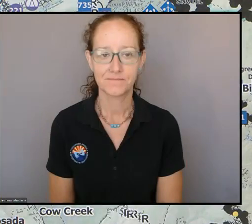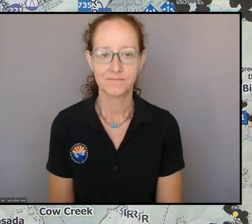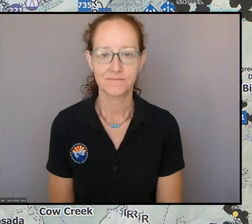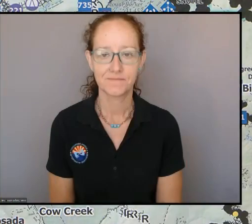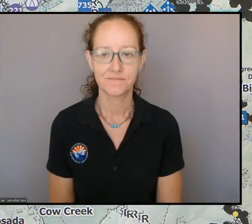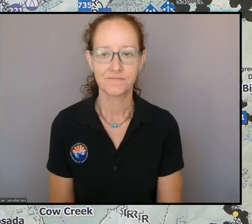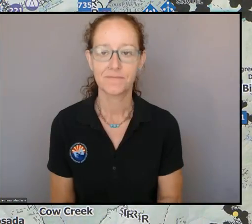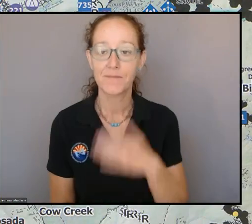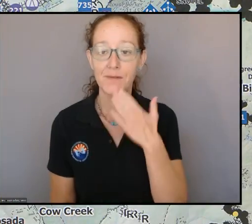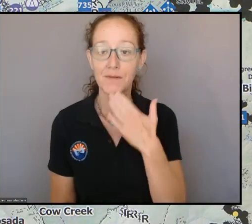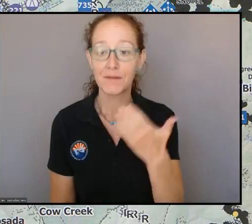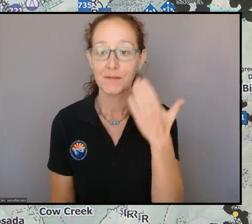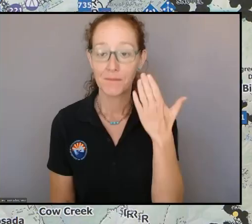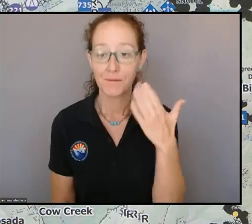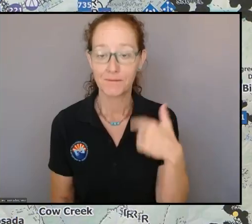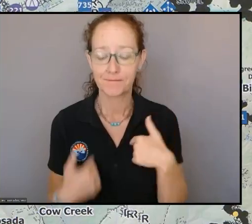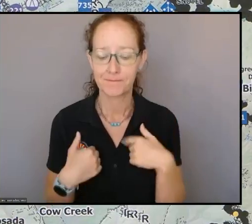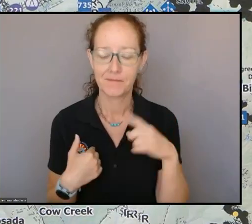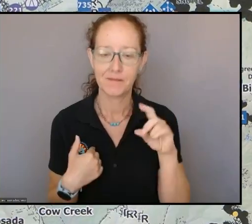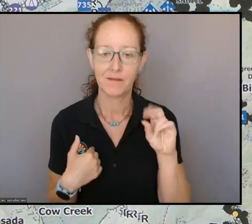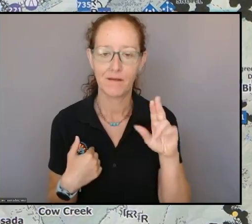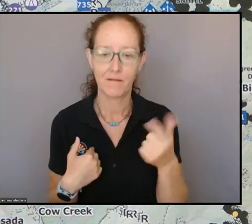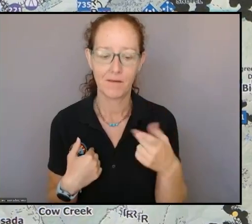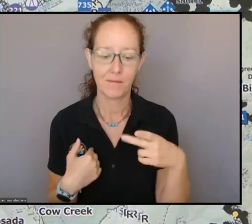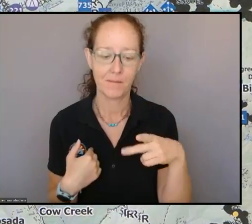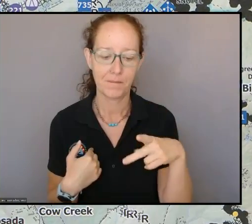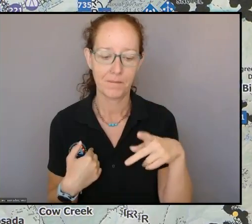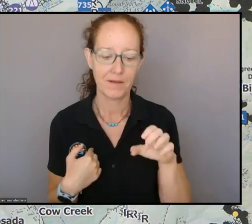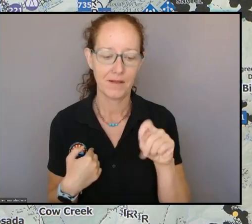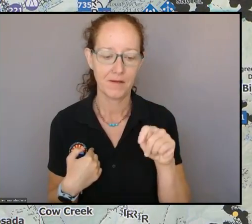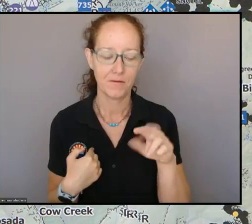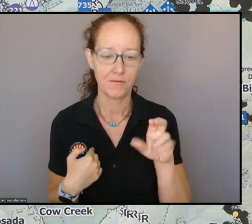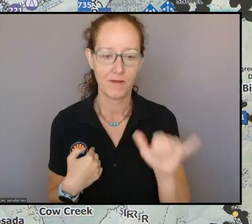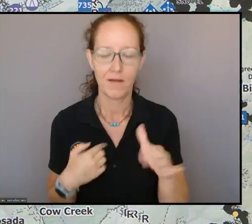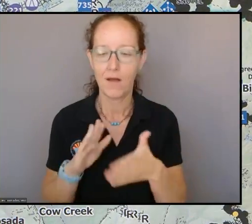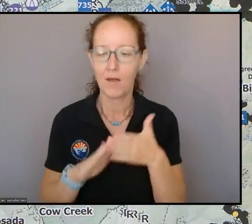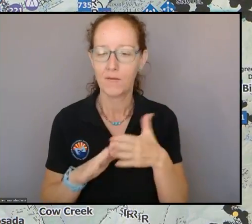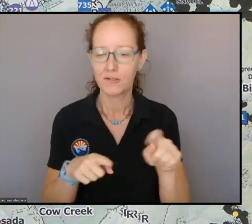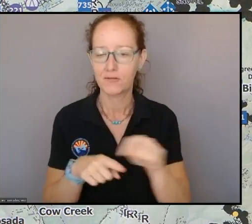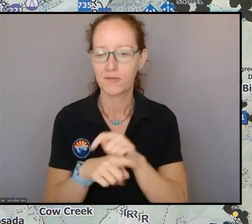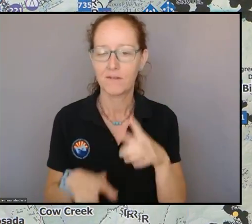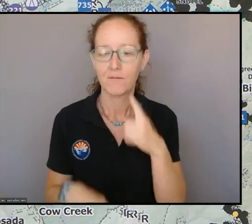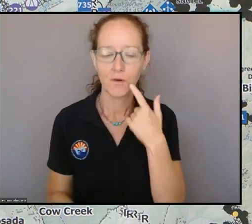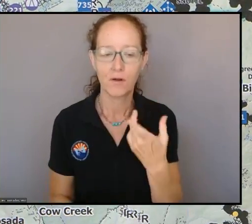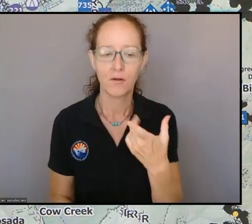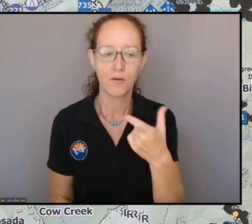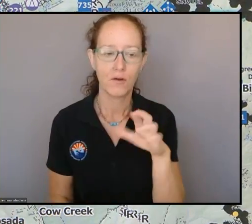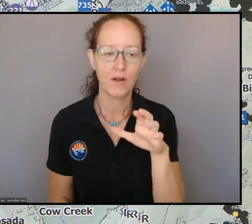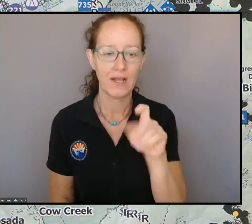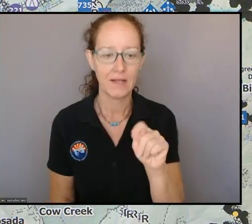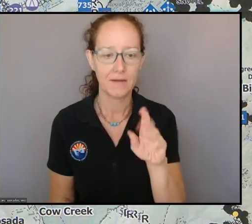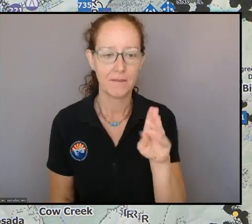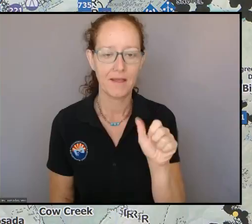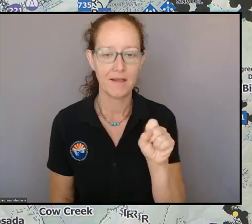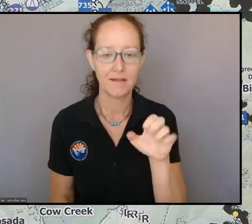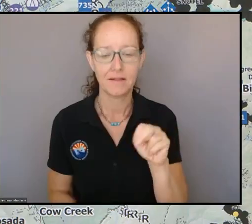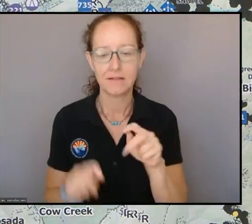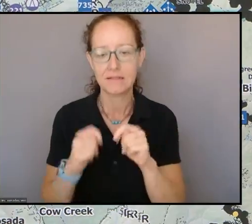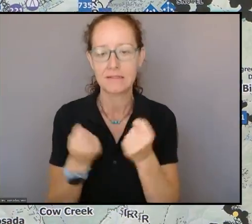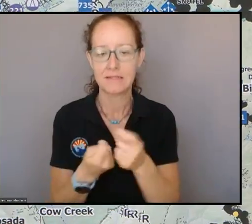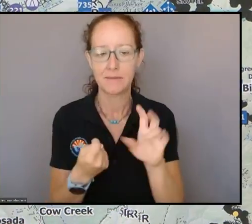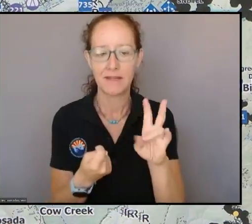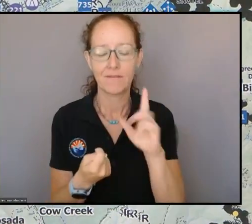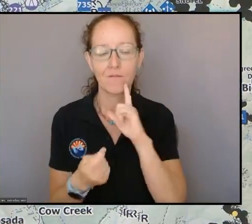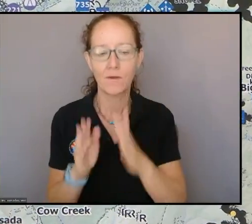Good morning, Doug Petrie, Operations Trainee for Great Basin Team 7 with the operational morning briefing for today. So we had